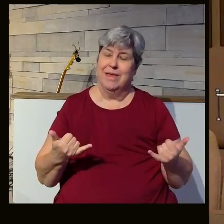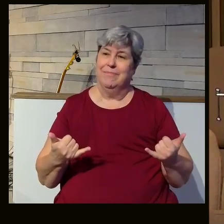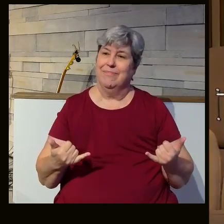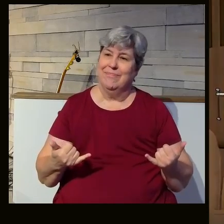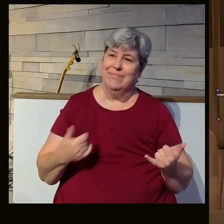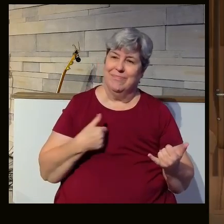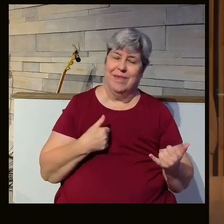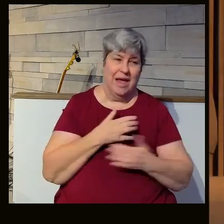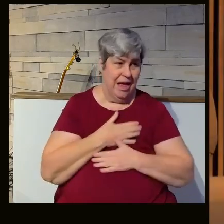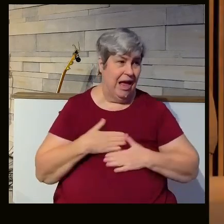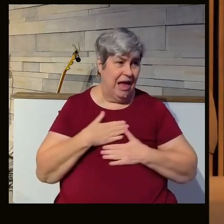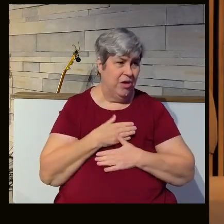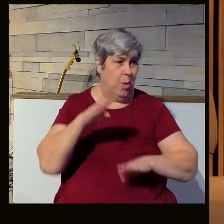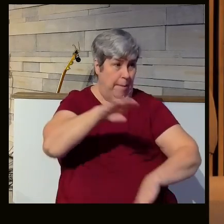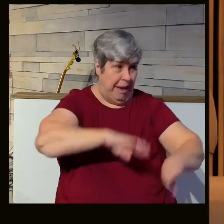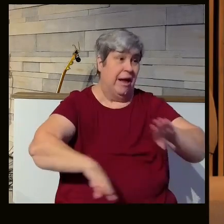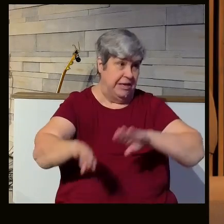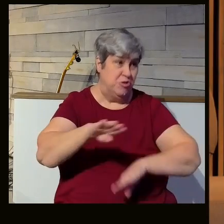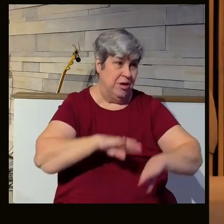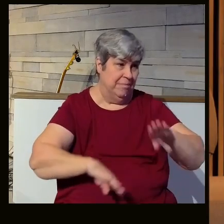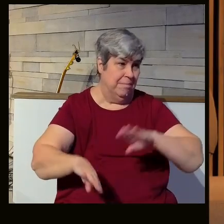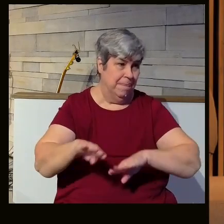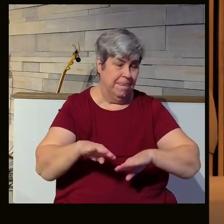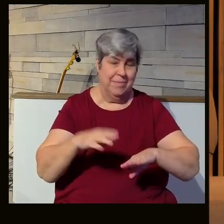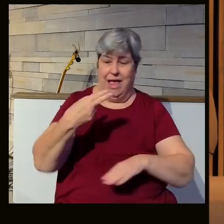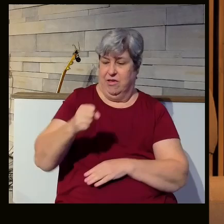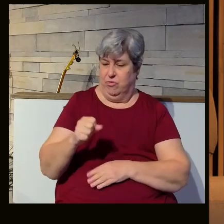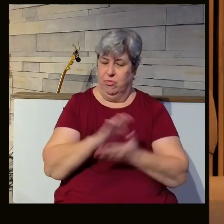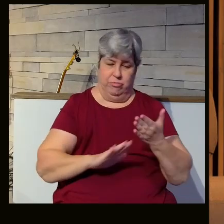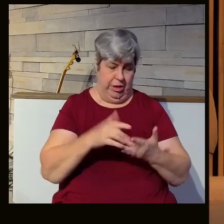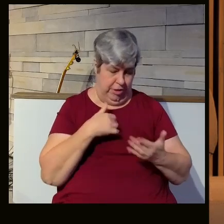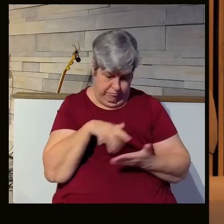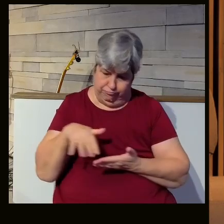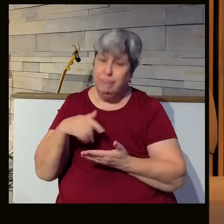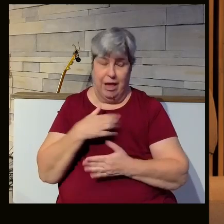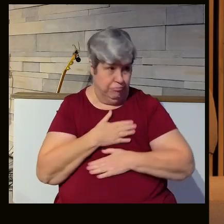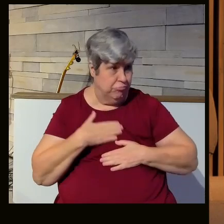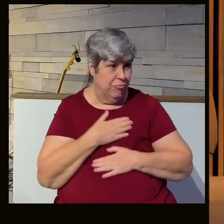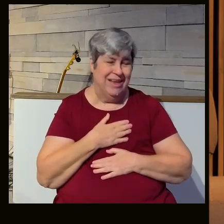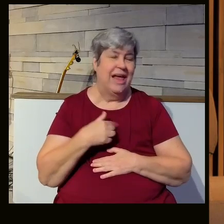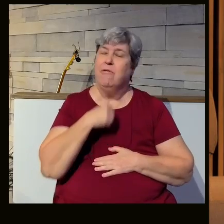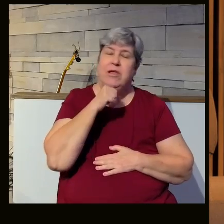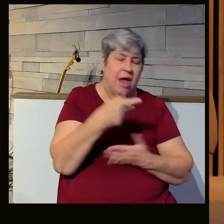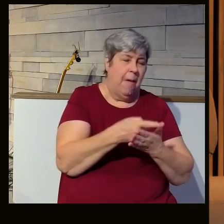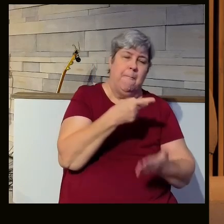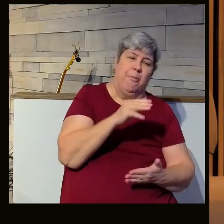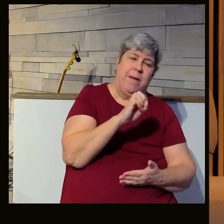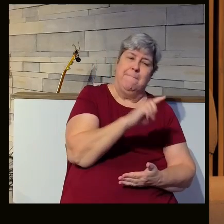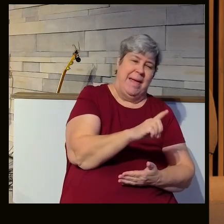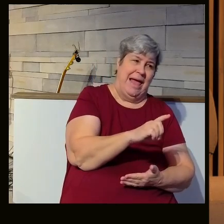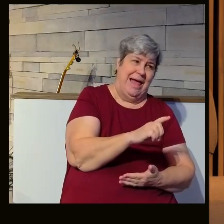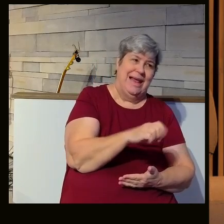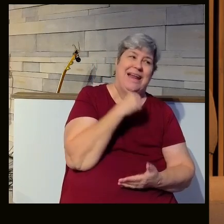Now, I enjoyed biology, high school and college. I wasn't pre-med. I didn't